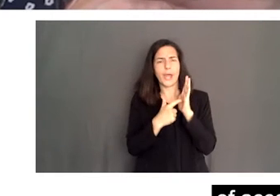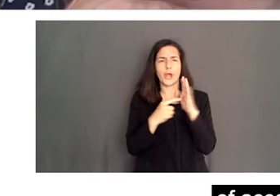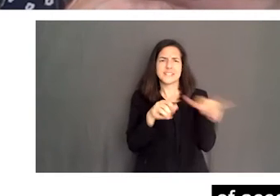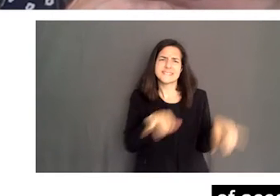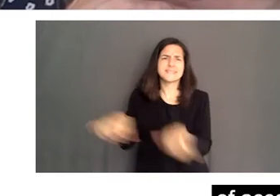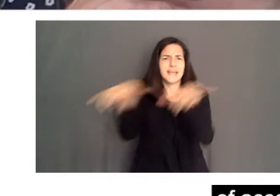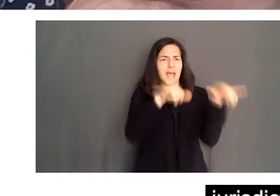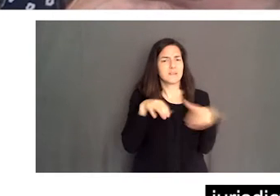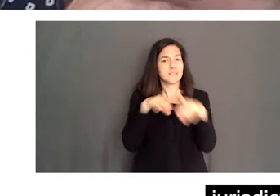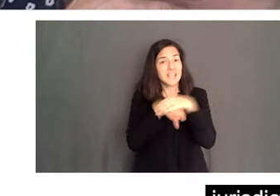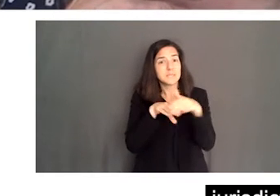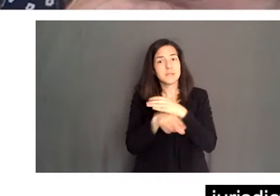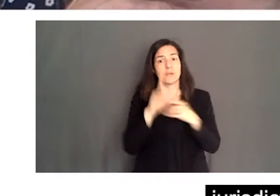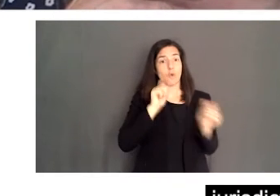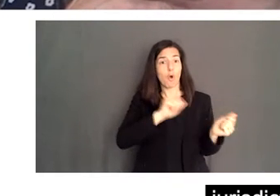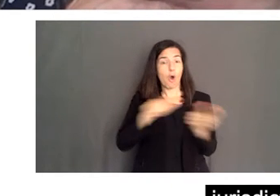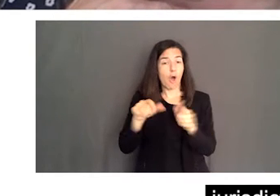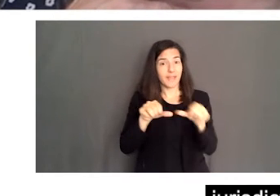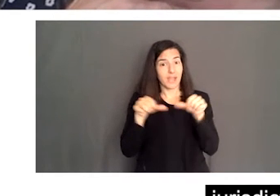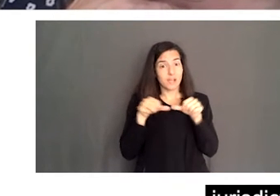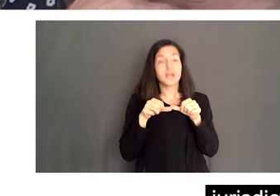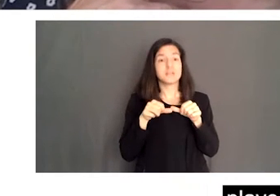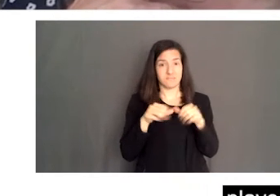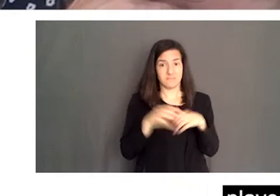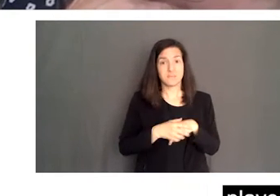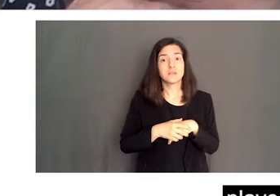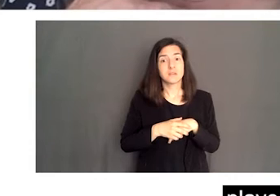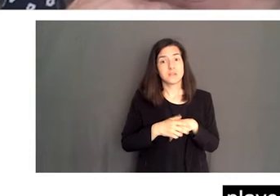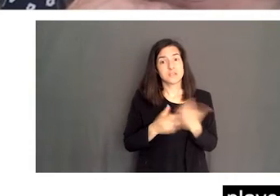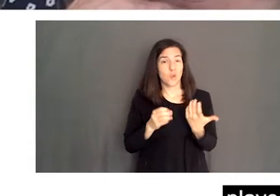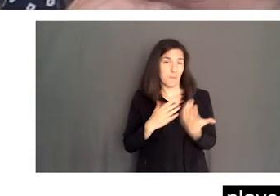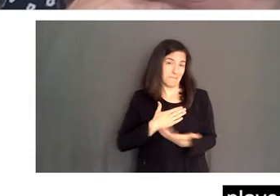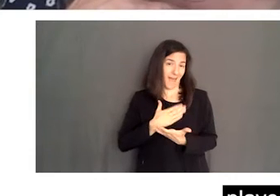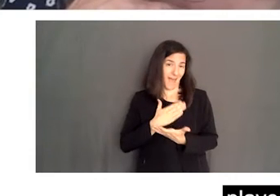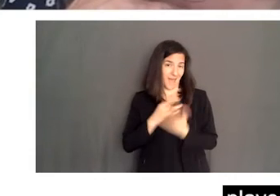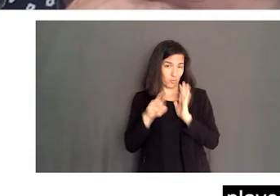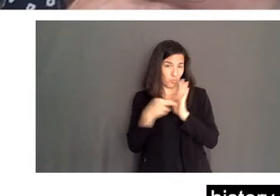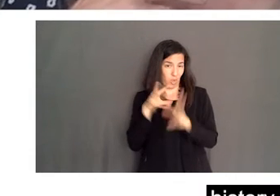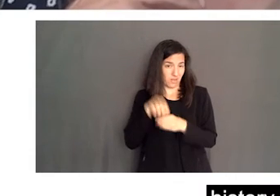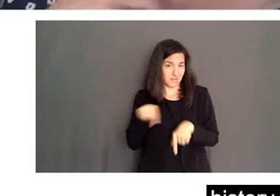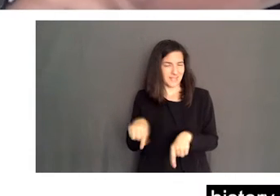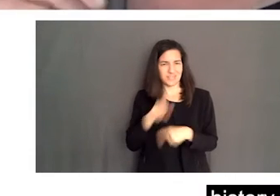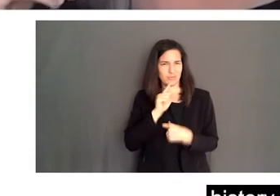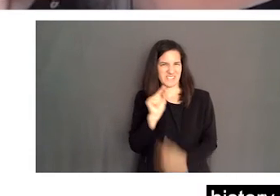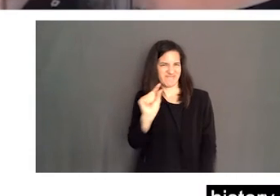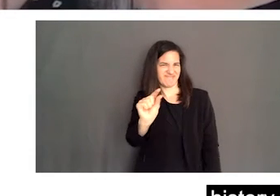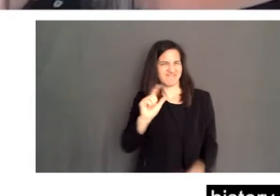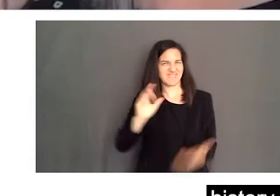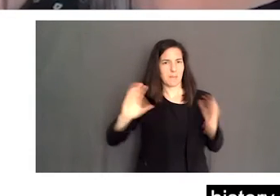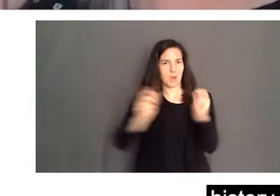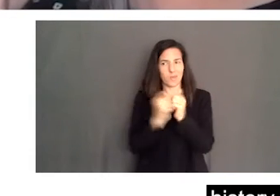areas, all areas of federal jurisdiction. So, you know, the part that I've played in this is just a small part in the long history of